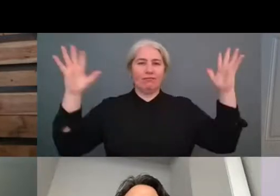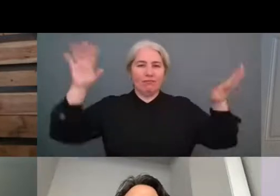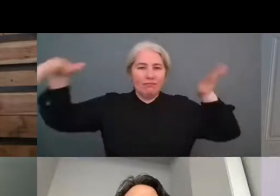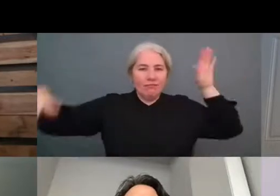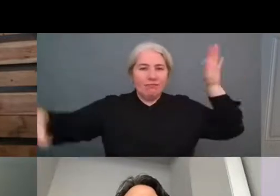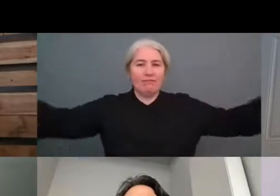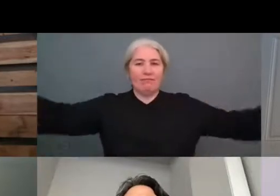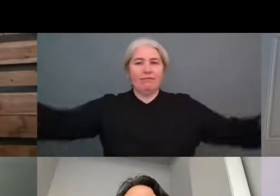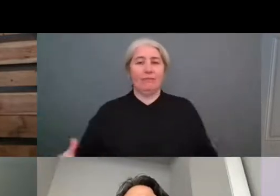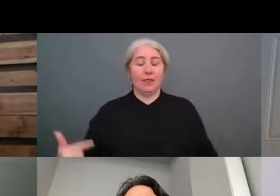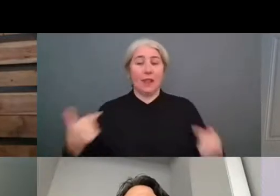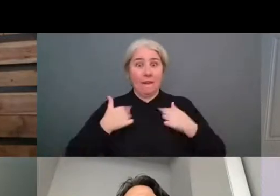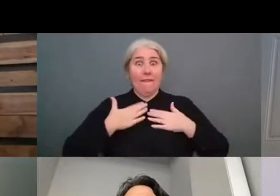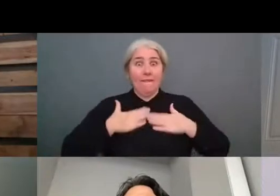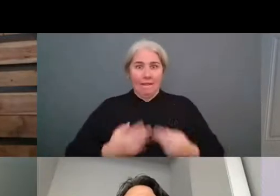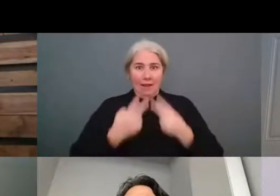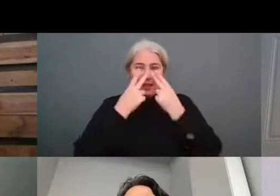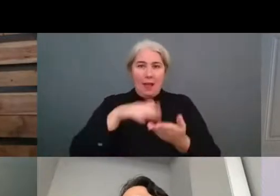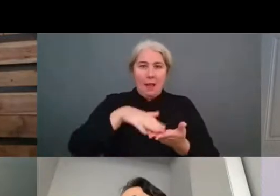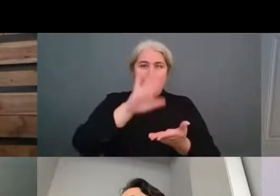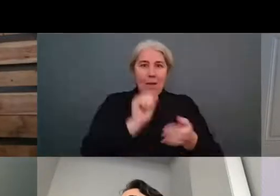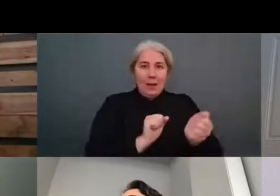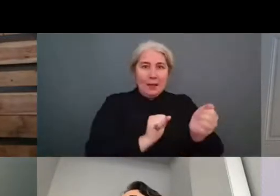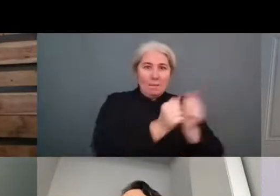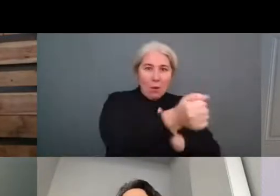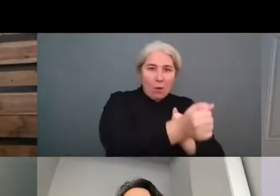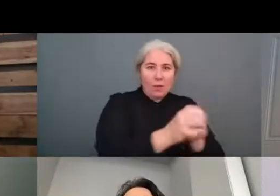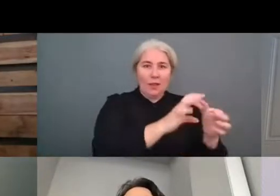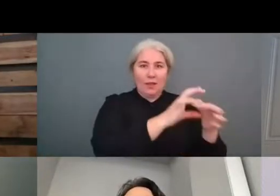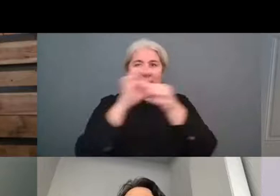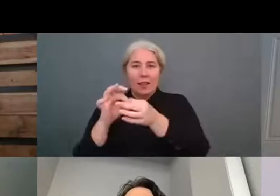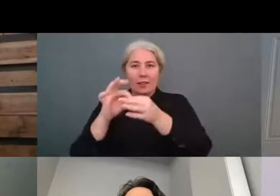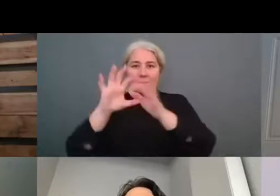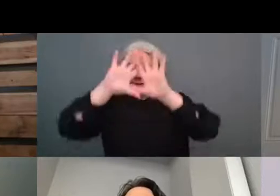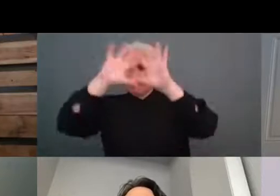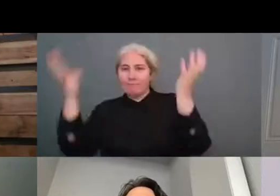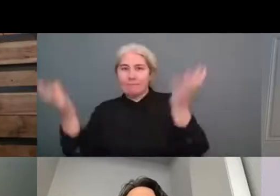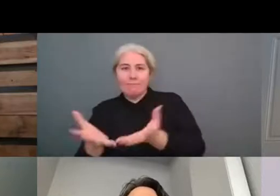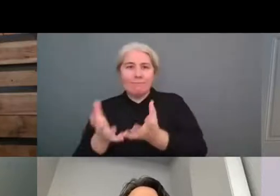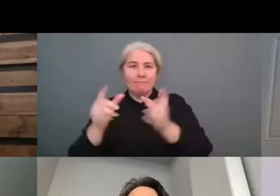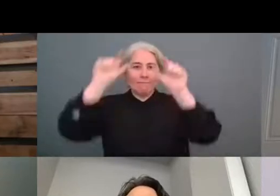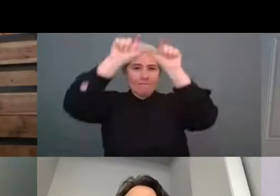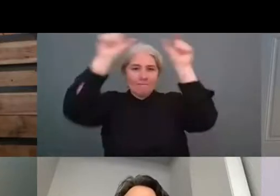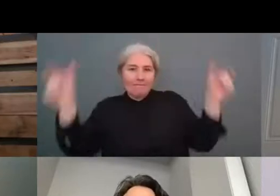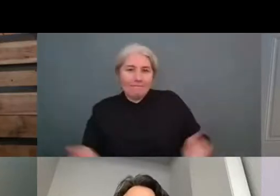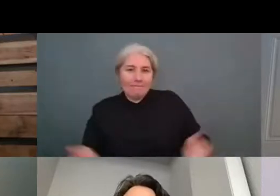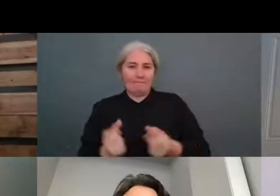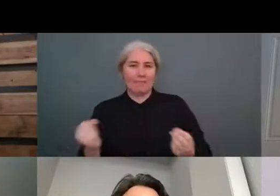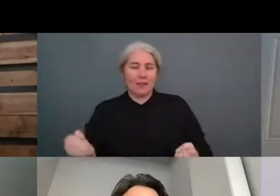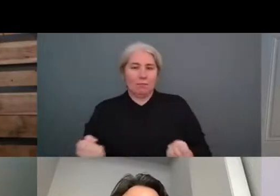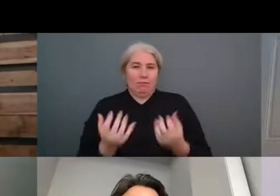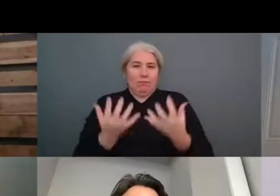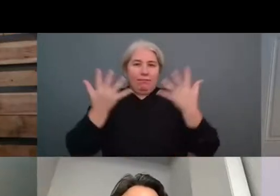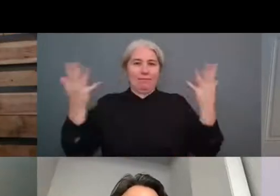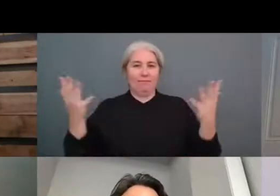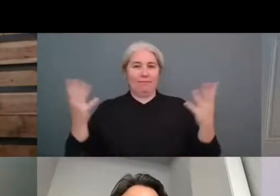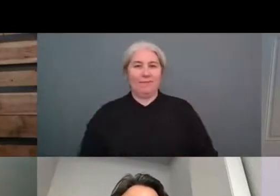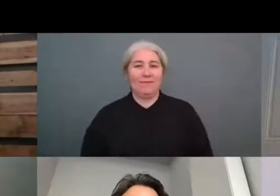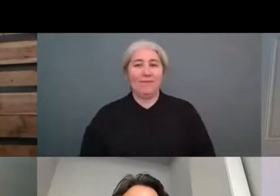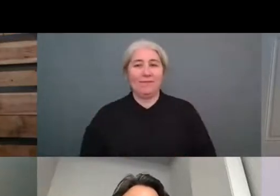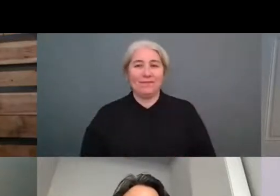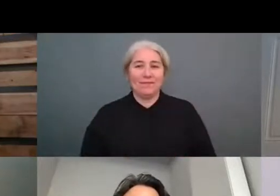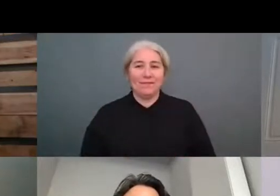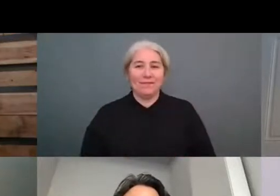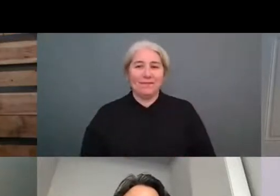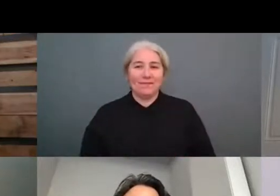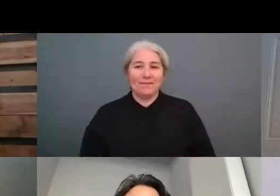biodiversity and this is the reason why i'm here today we have started working on this topic following um i mean a conversation